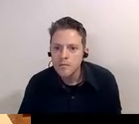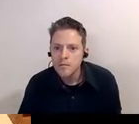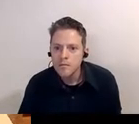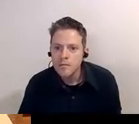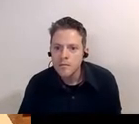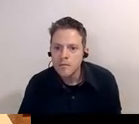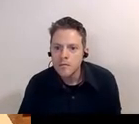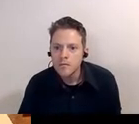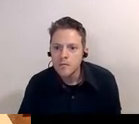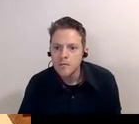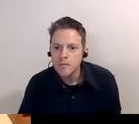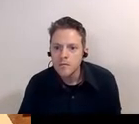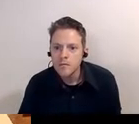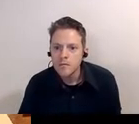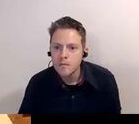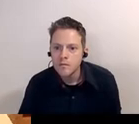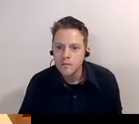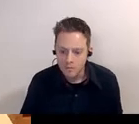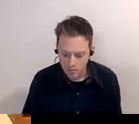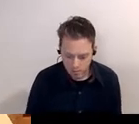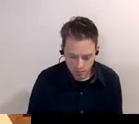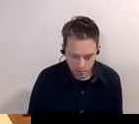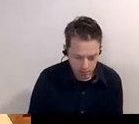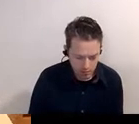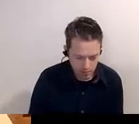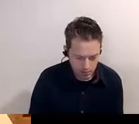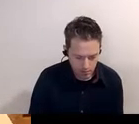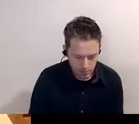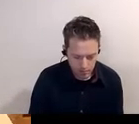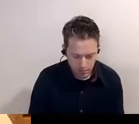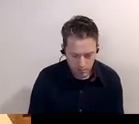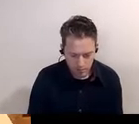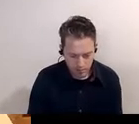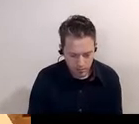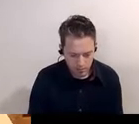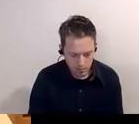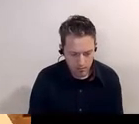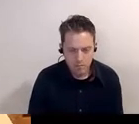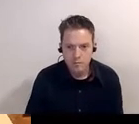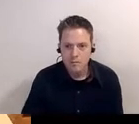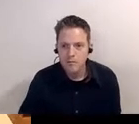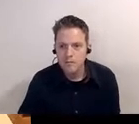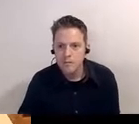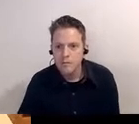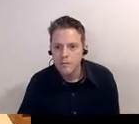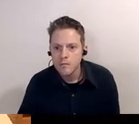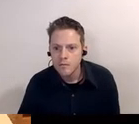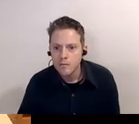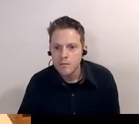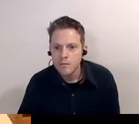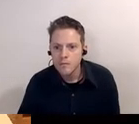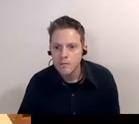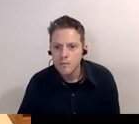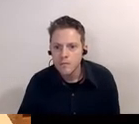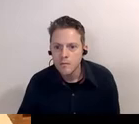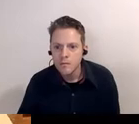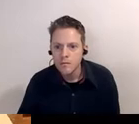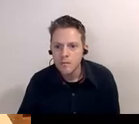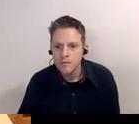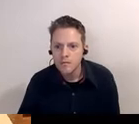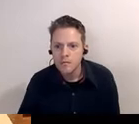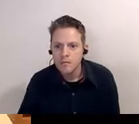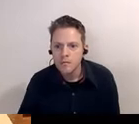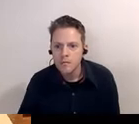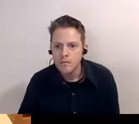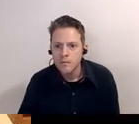first to introduce um uh labor unions in durham so this is where you had your early history